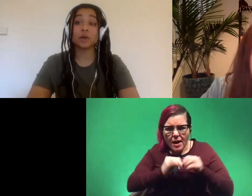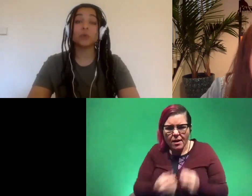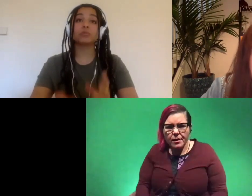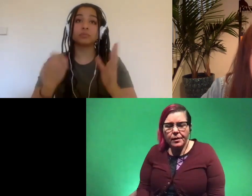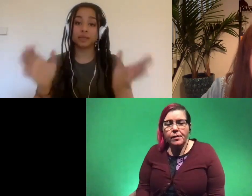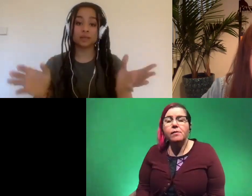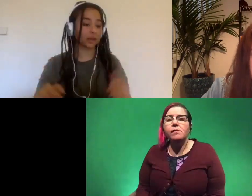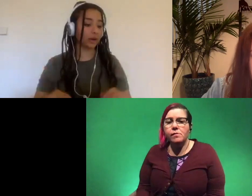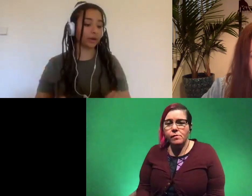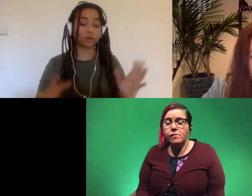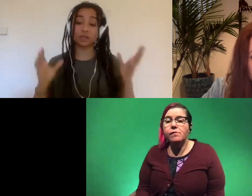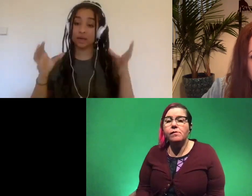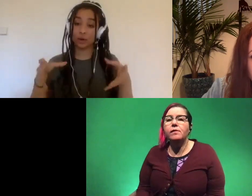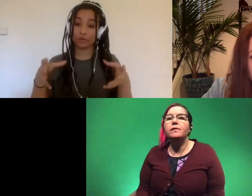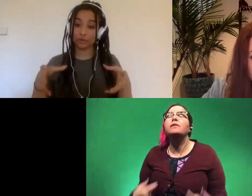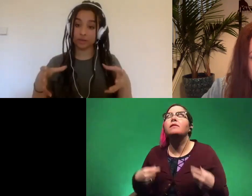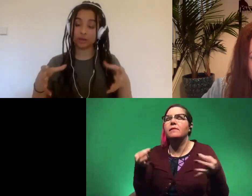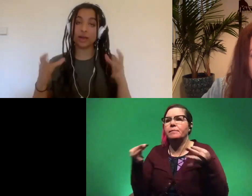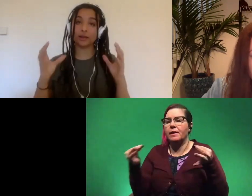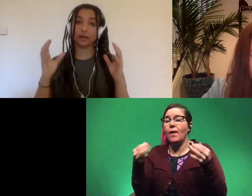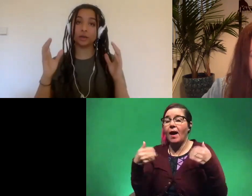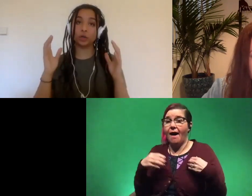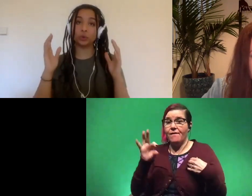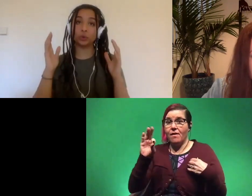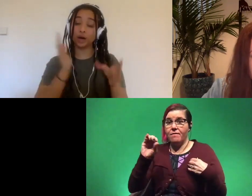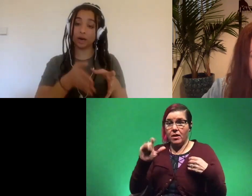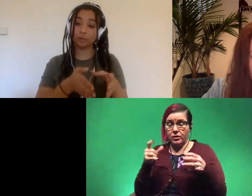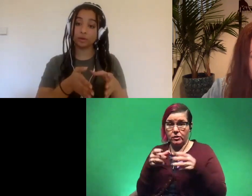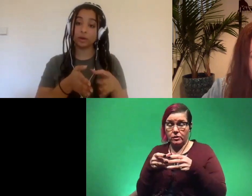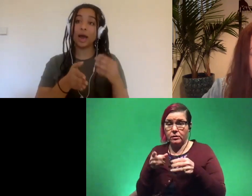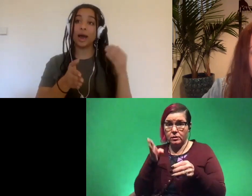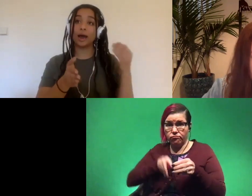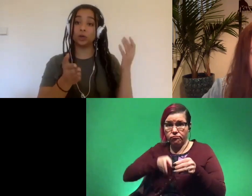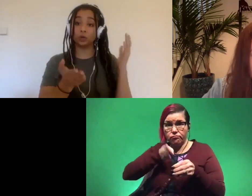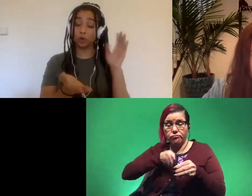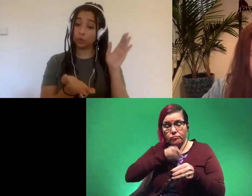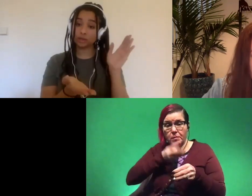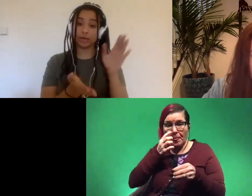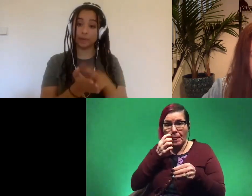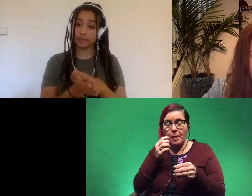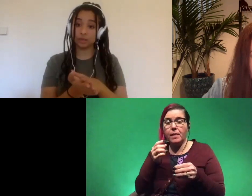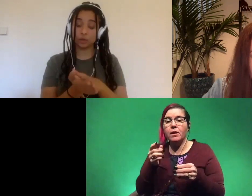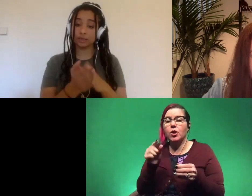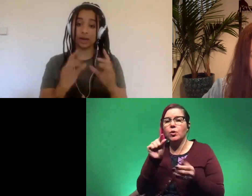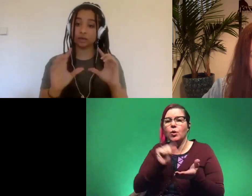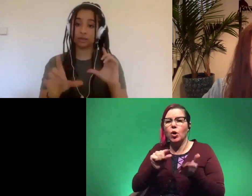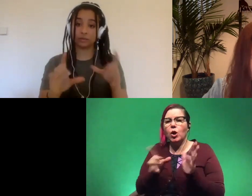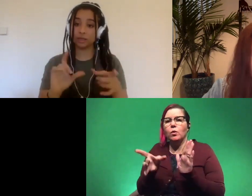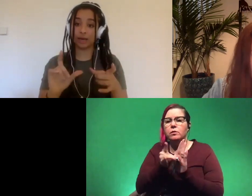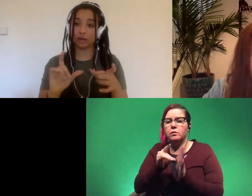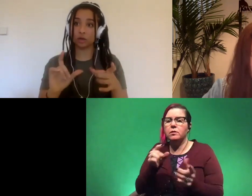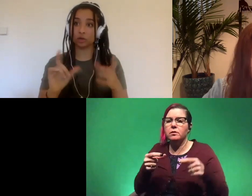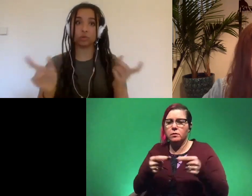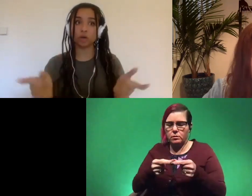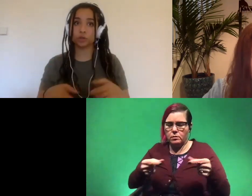so basically okay so let's say you have a fossil and then you cut it up and you glue one side basically to a slide the same